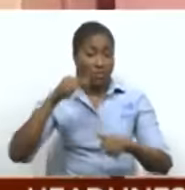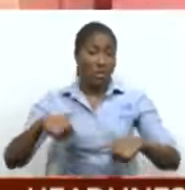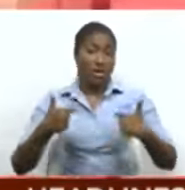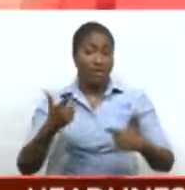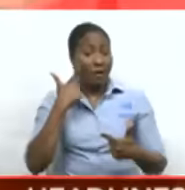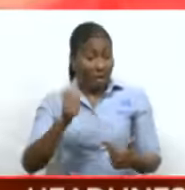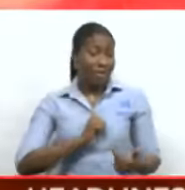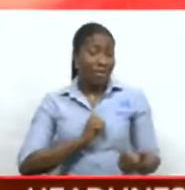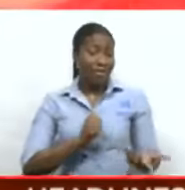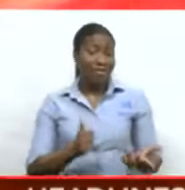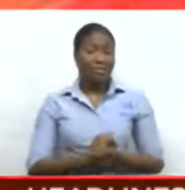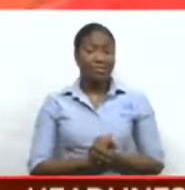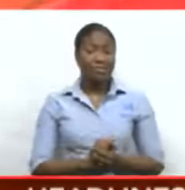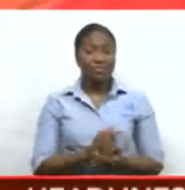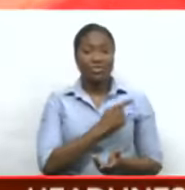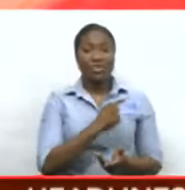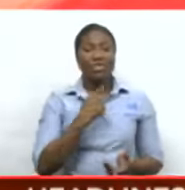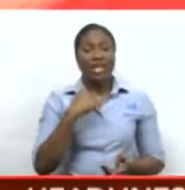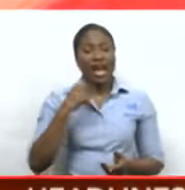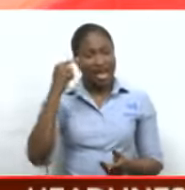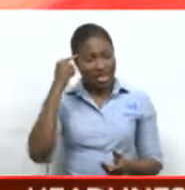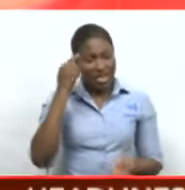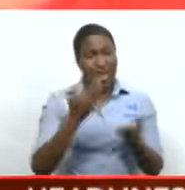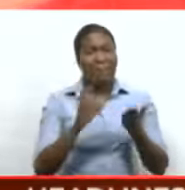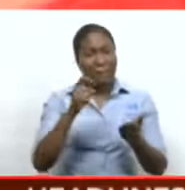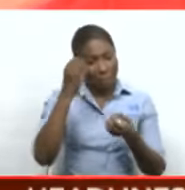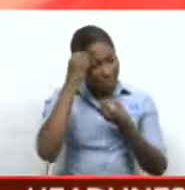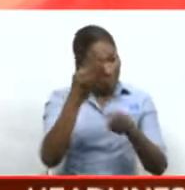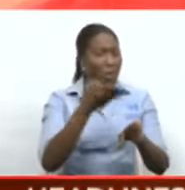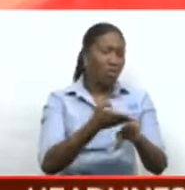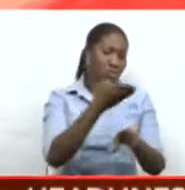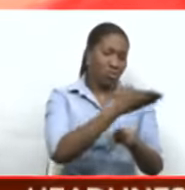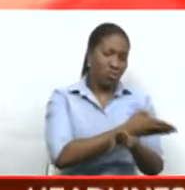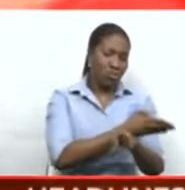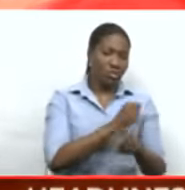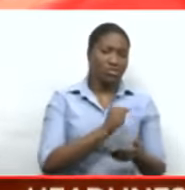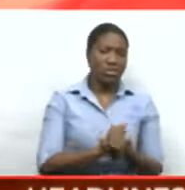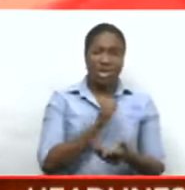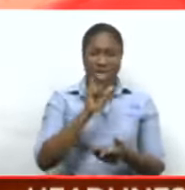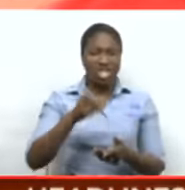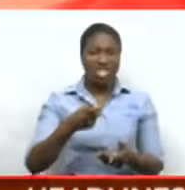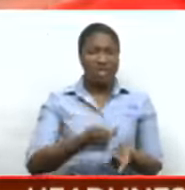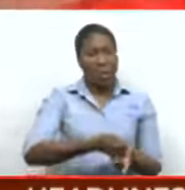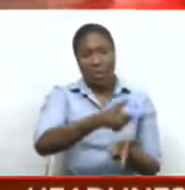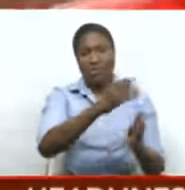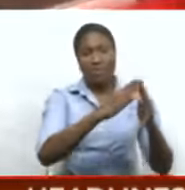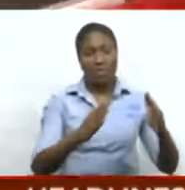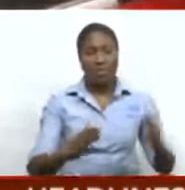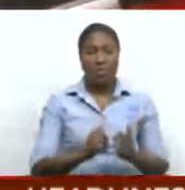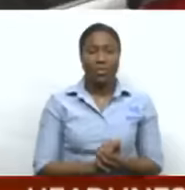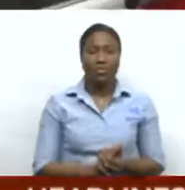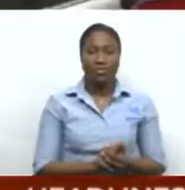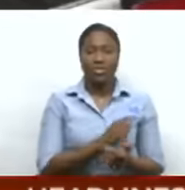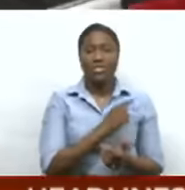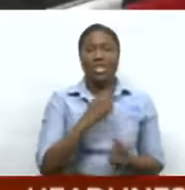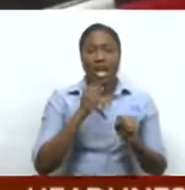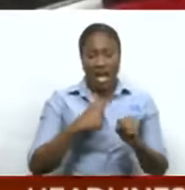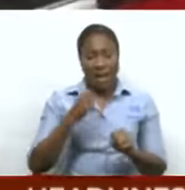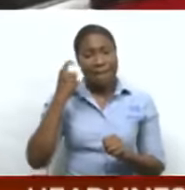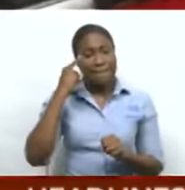myself. I think they should give them notice first, you know, and not just evict them just like that. I believe